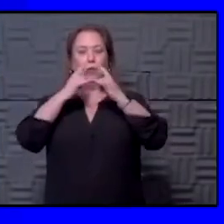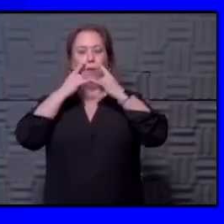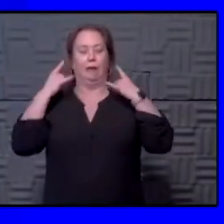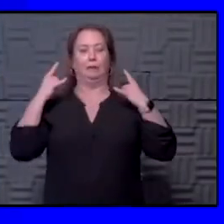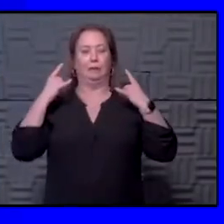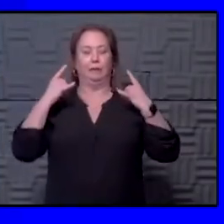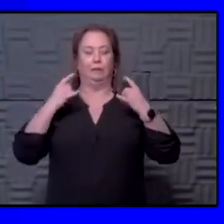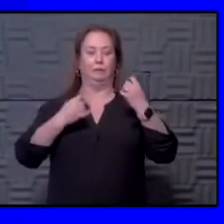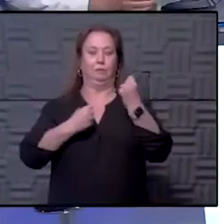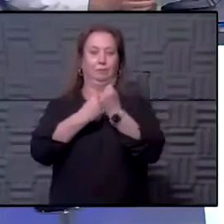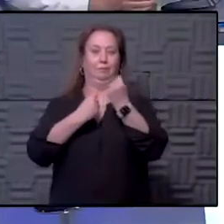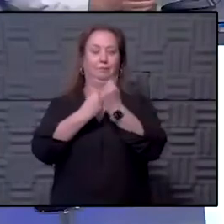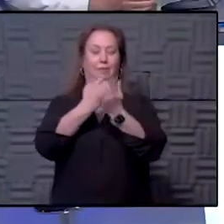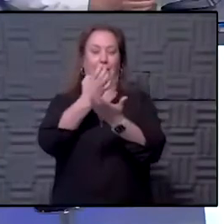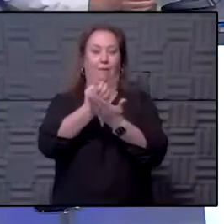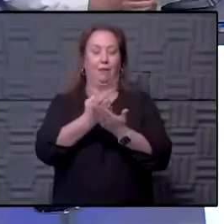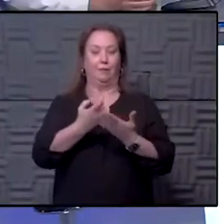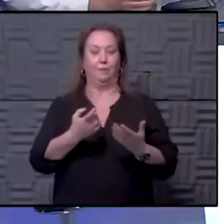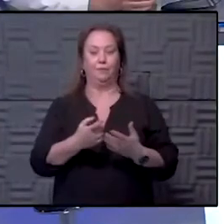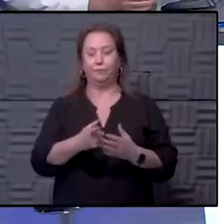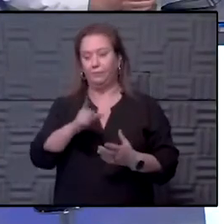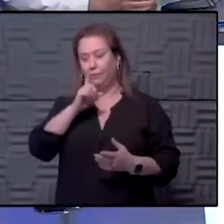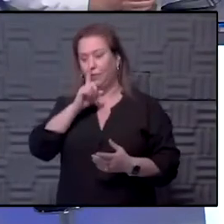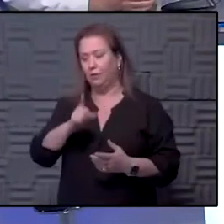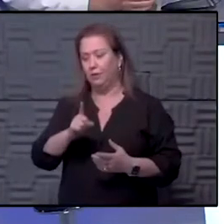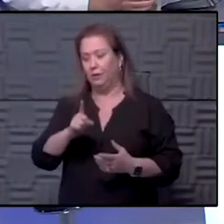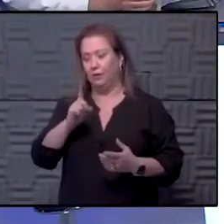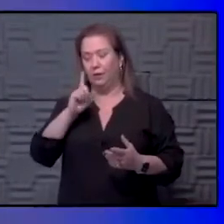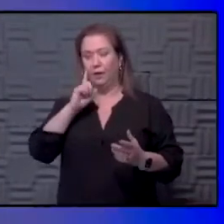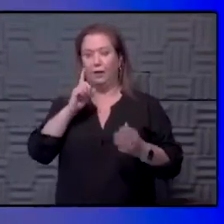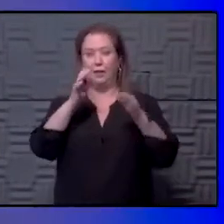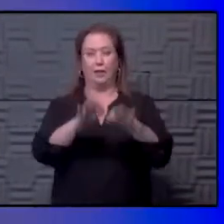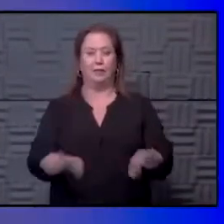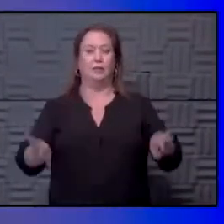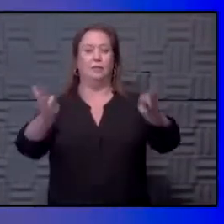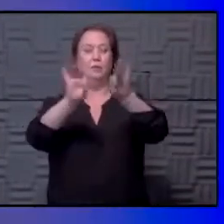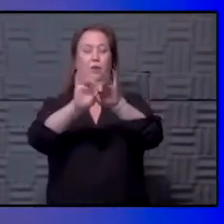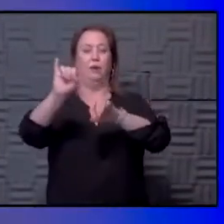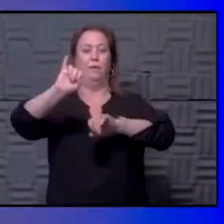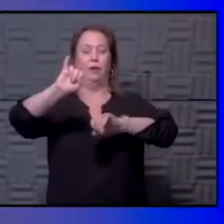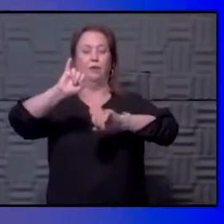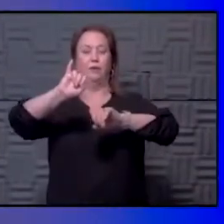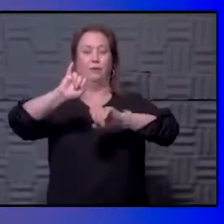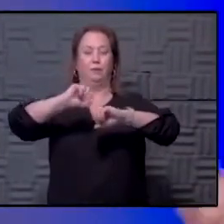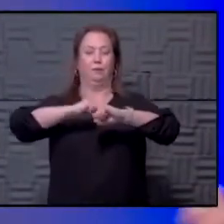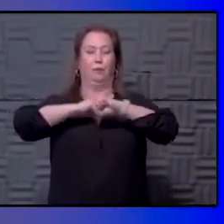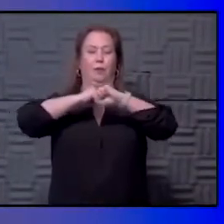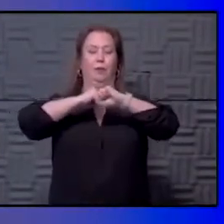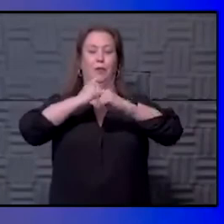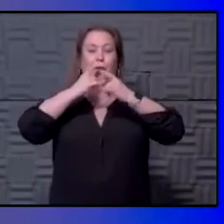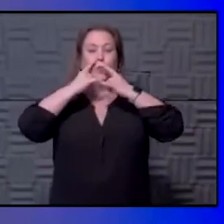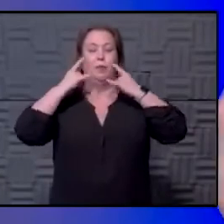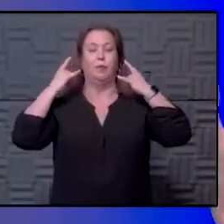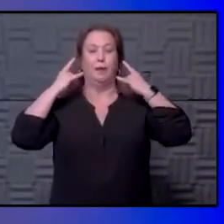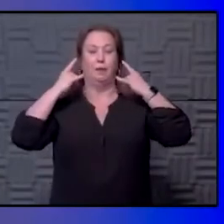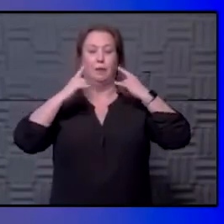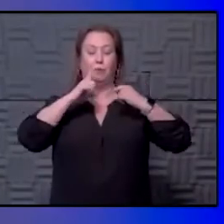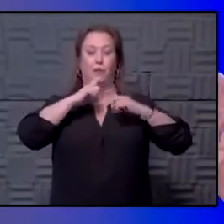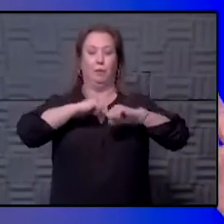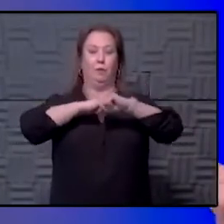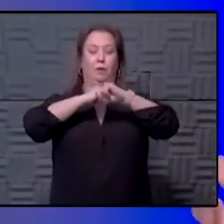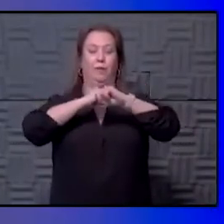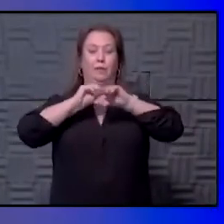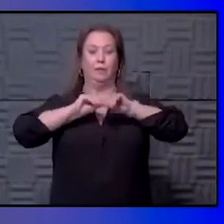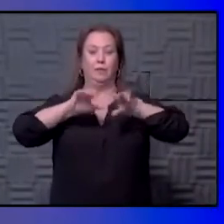testimony and support. And I don't think that it's realistic, but I think it's an extremely important infection prevention pillar. Wearing the masking really does prevent